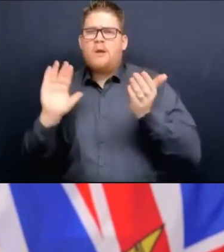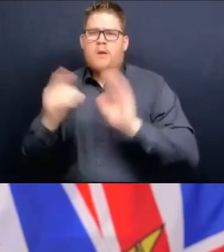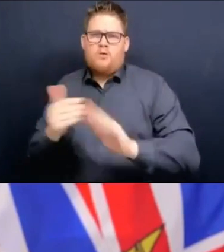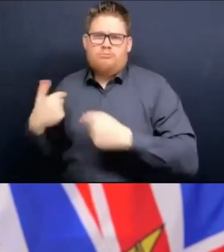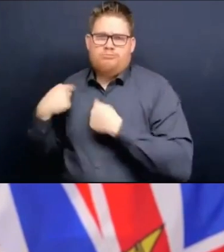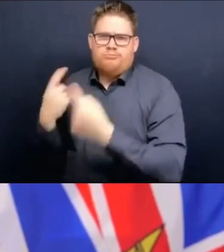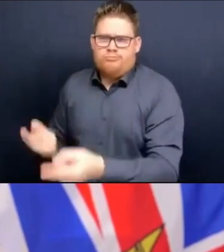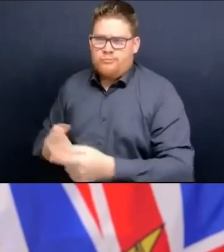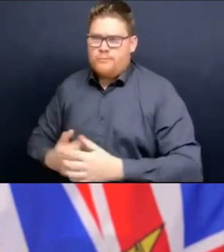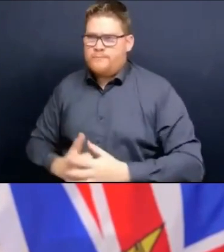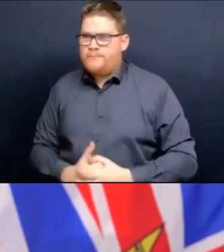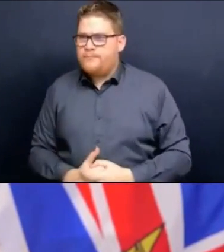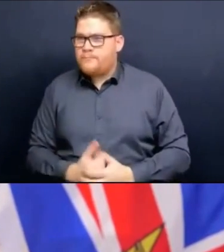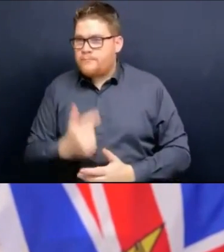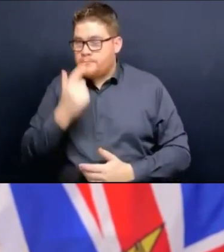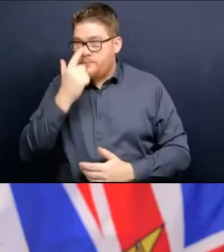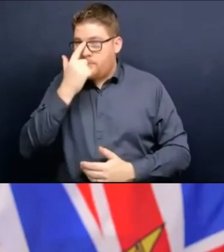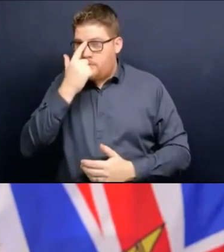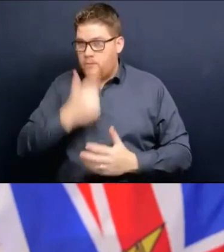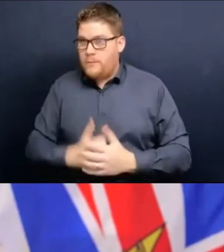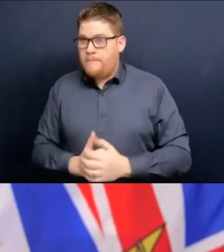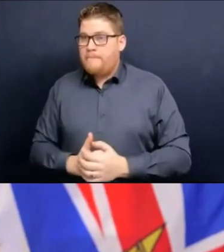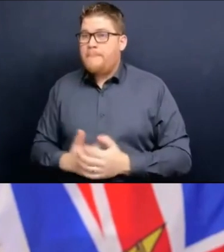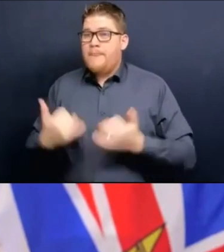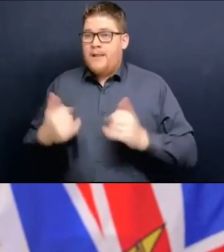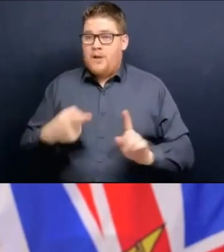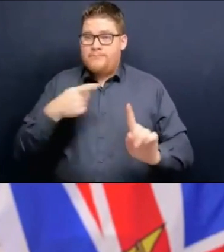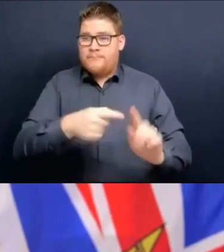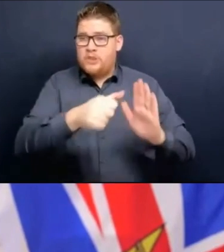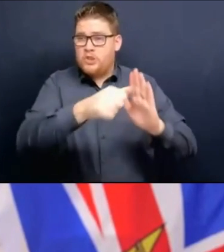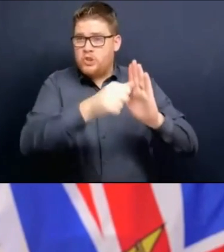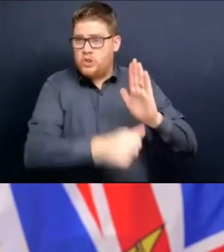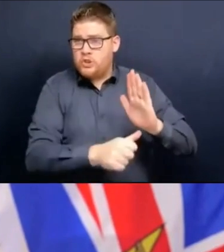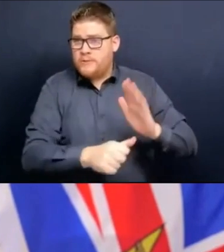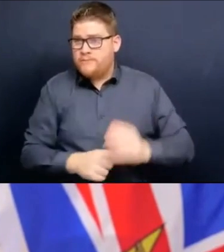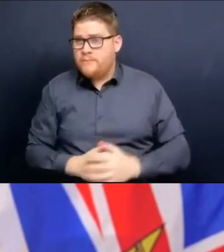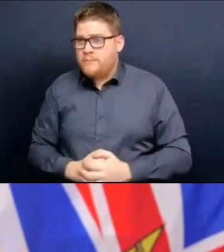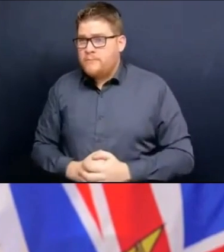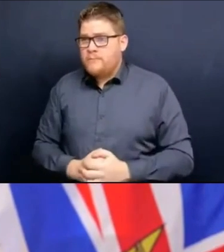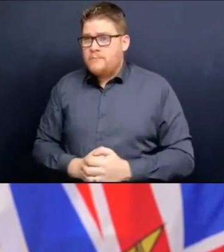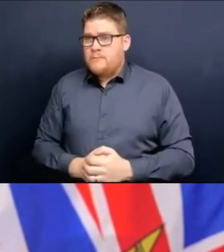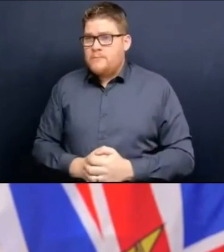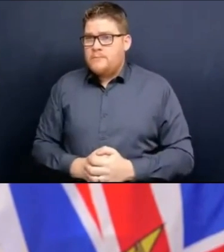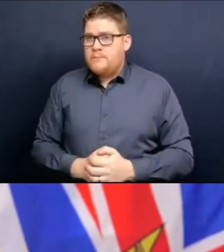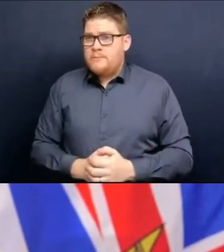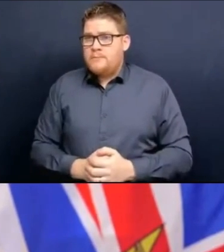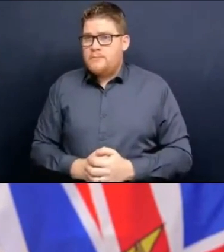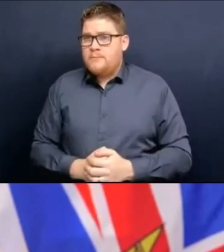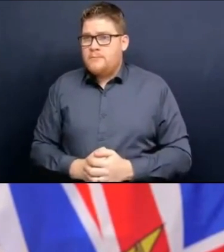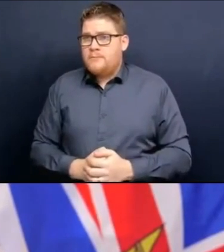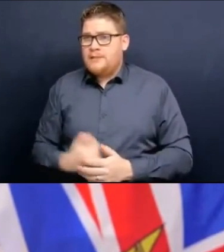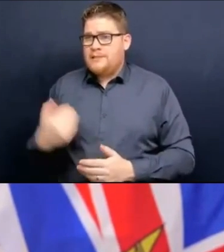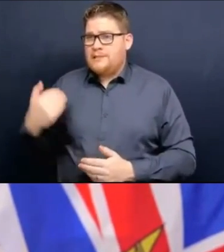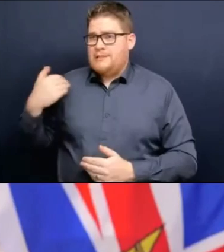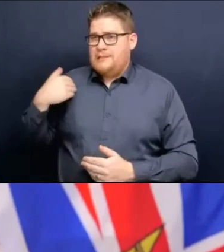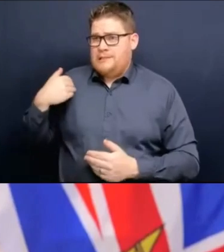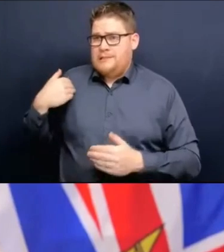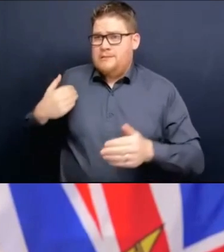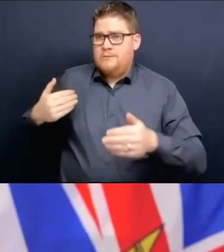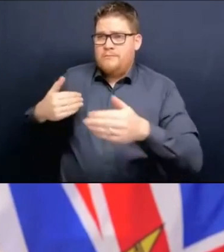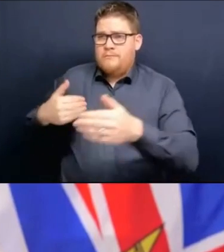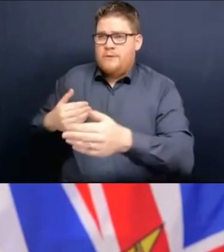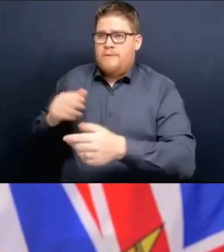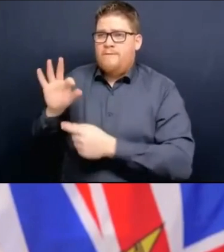6,006 surgeries were completed from January 16th to 22nd. We want to talk about the most recent period from February